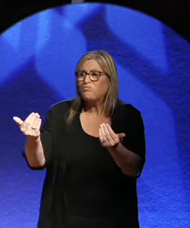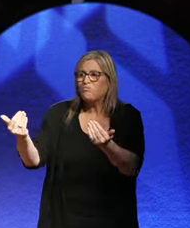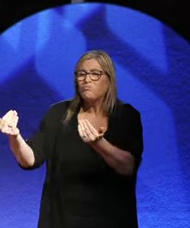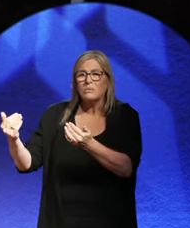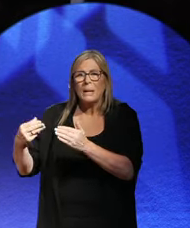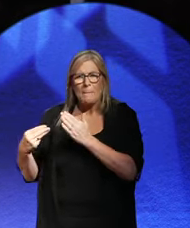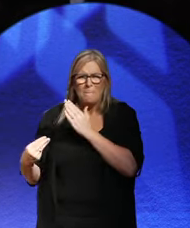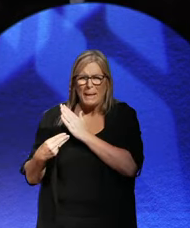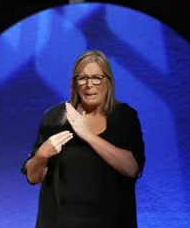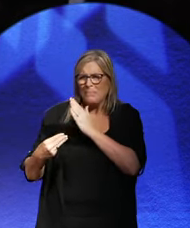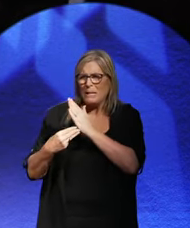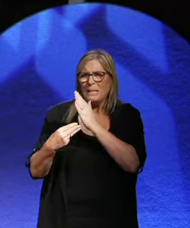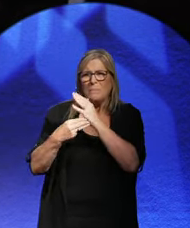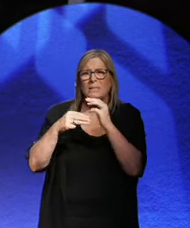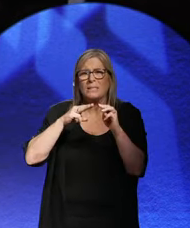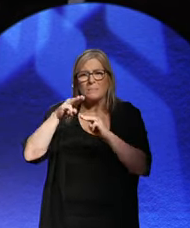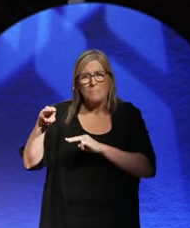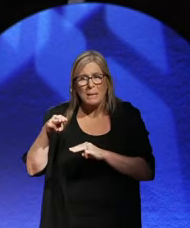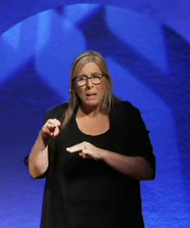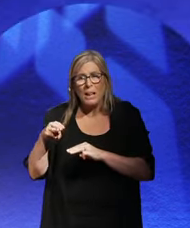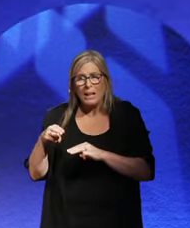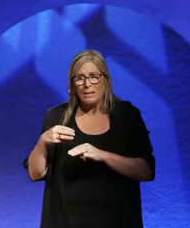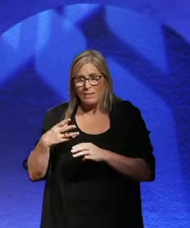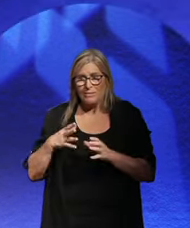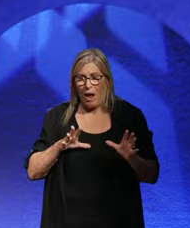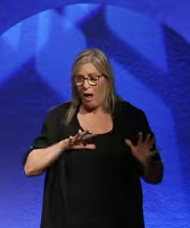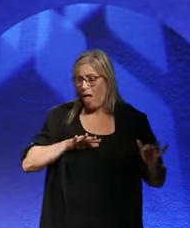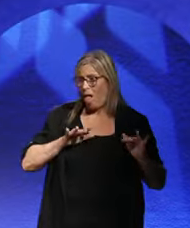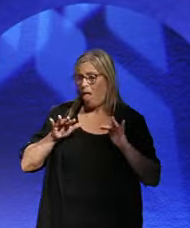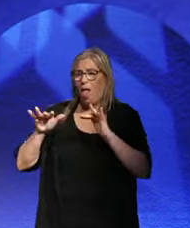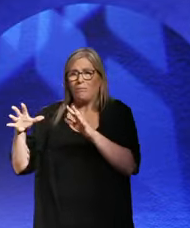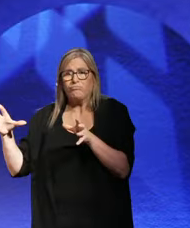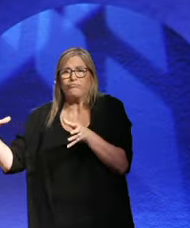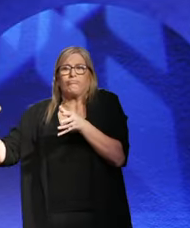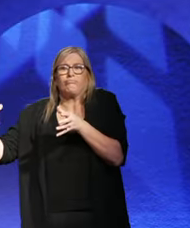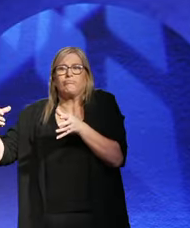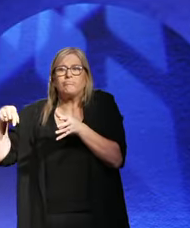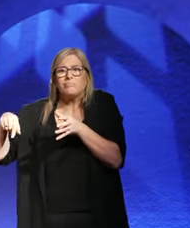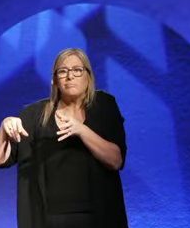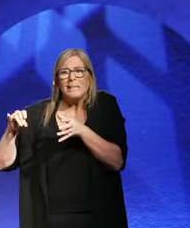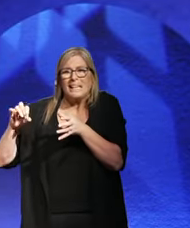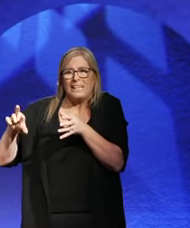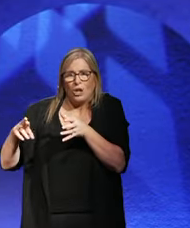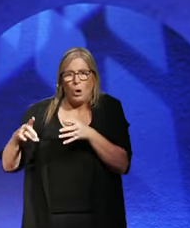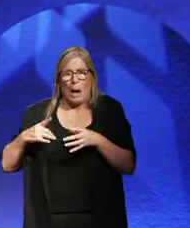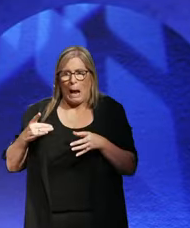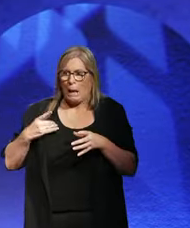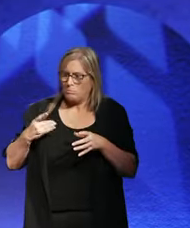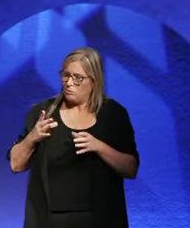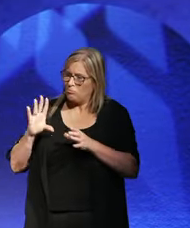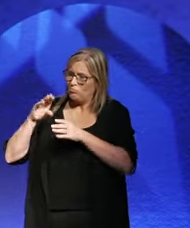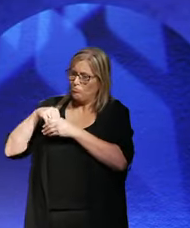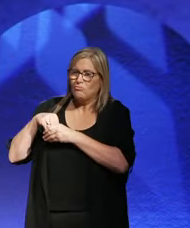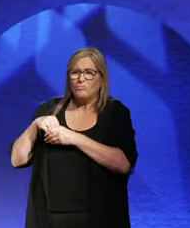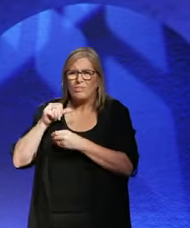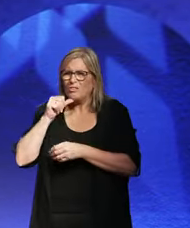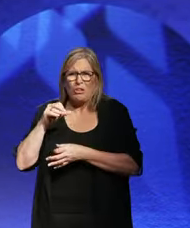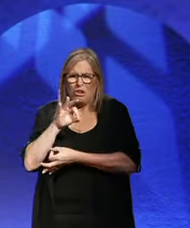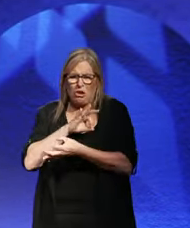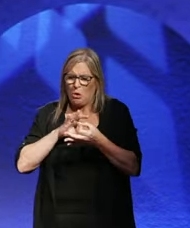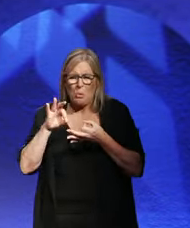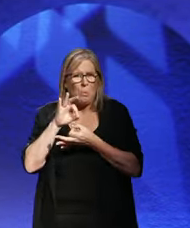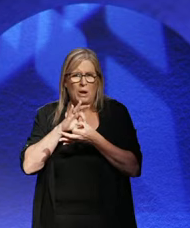millions and millions more people came over to Hitler quite gladly, by the way. You know, there wasn't any coercion